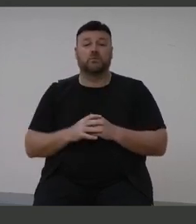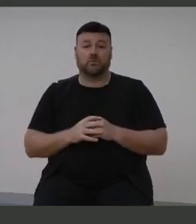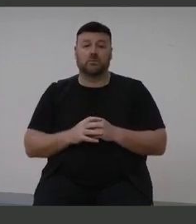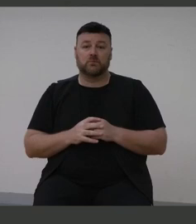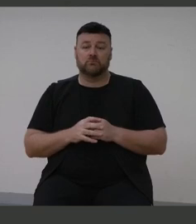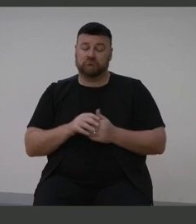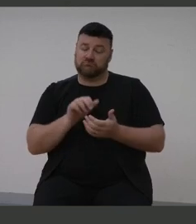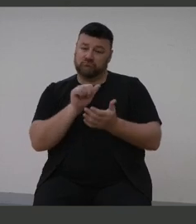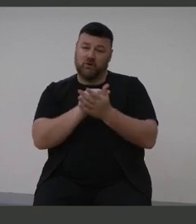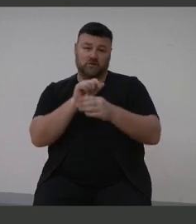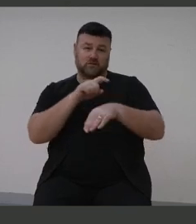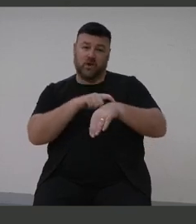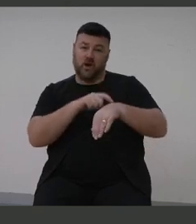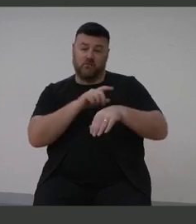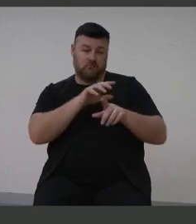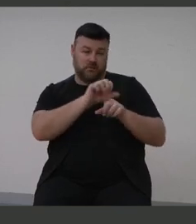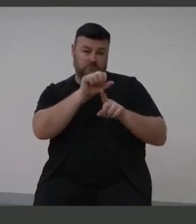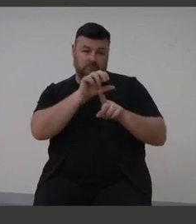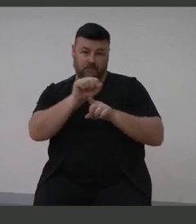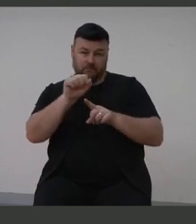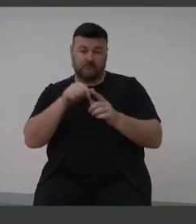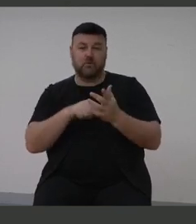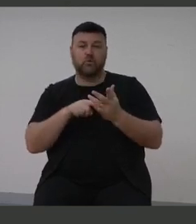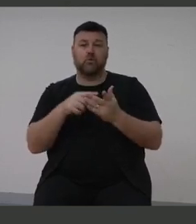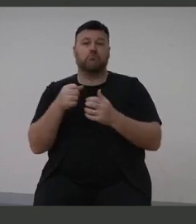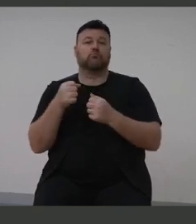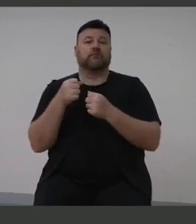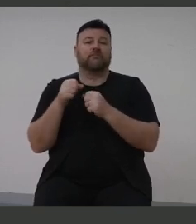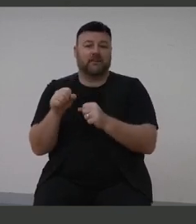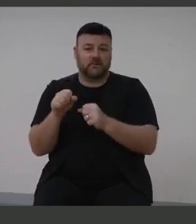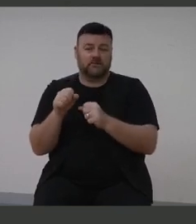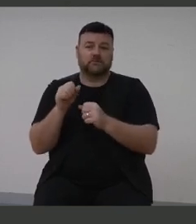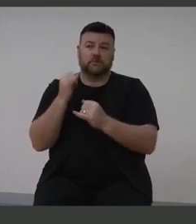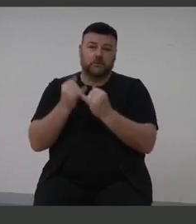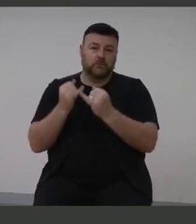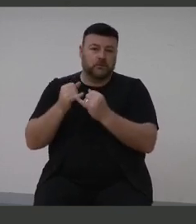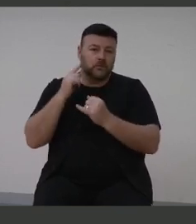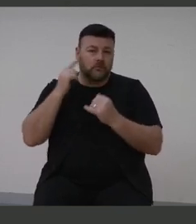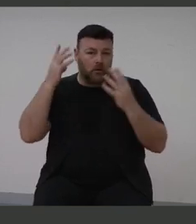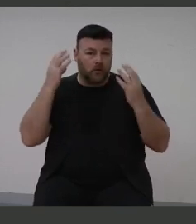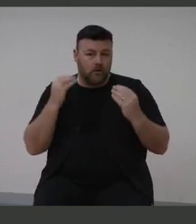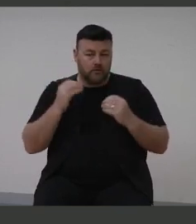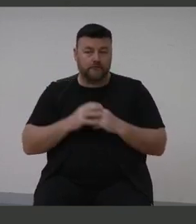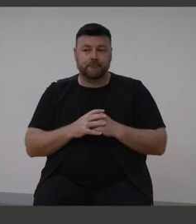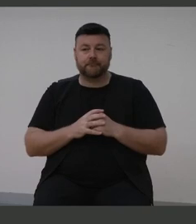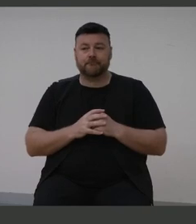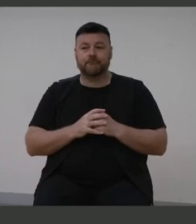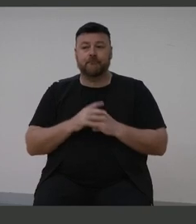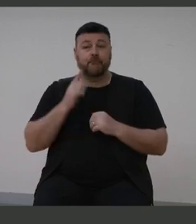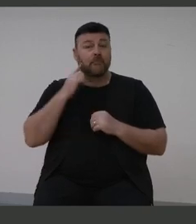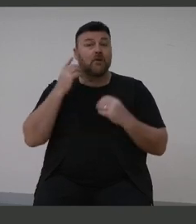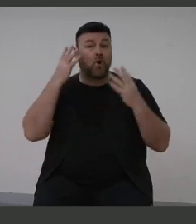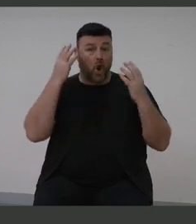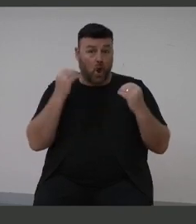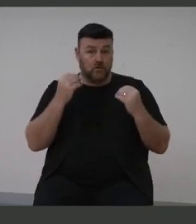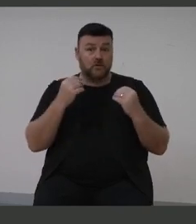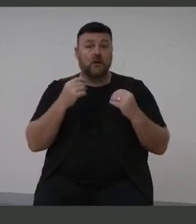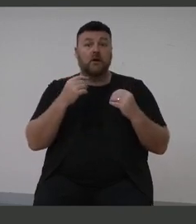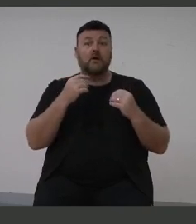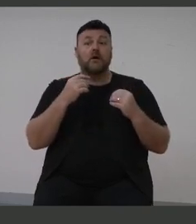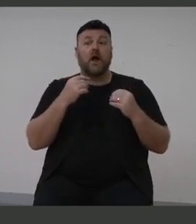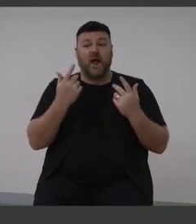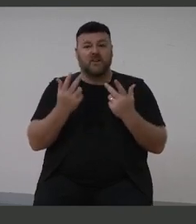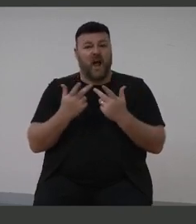action is needed in order to prevent hearing loss across the lifespan. Unfortunately, hearing loss and related diseases can be avoided